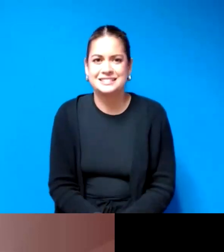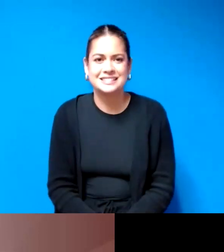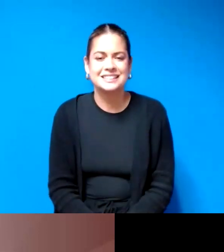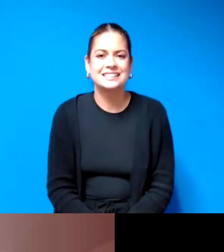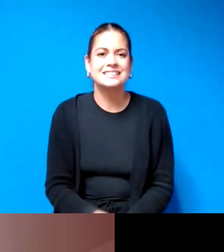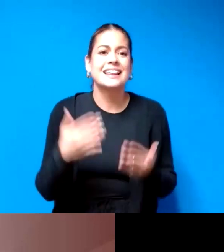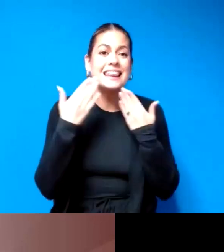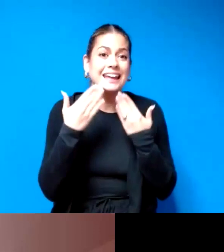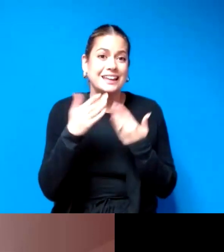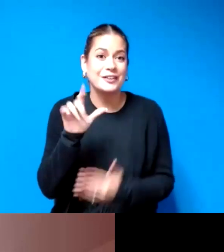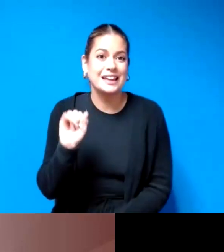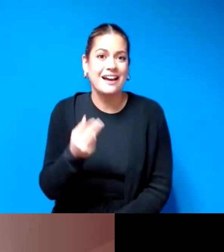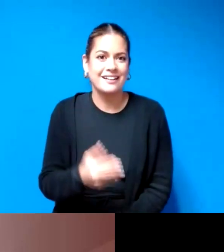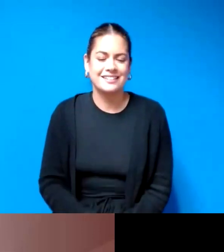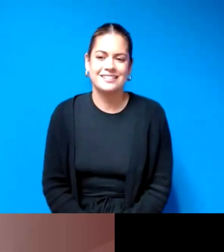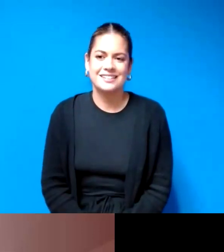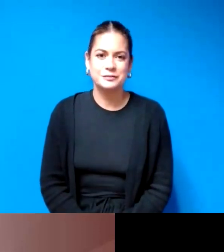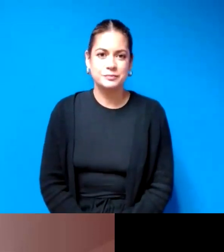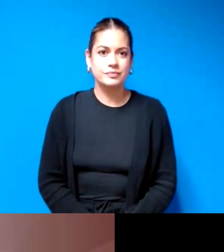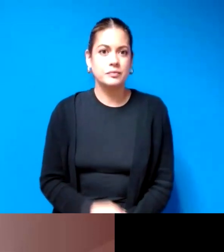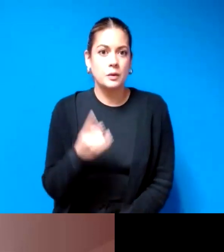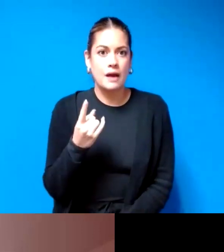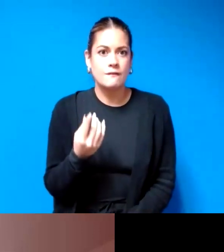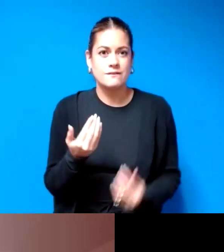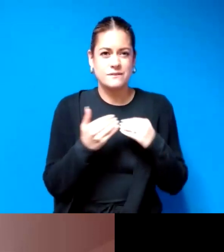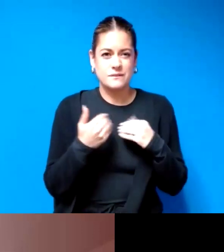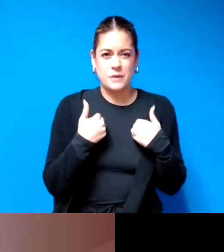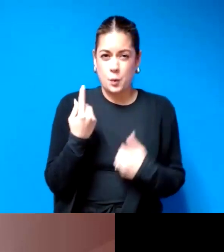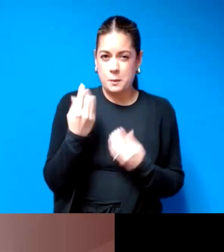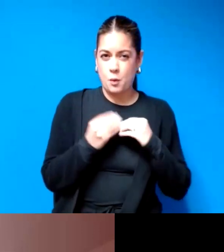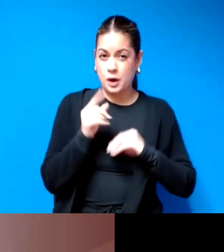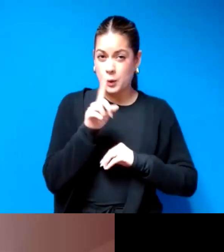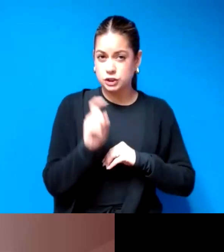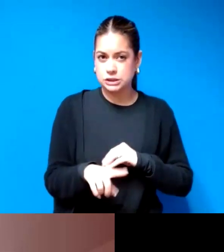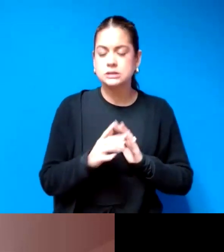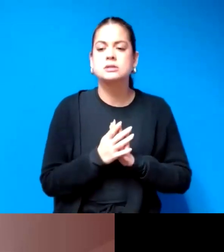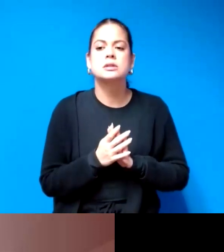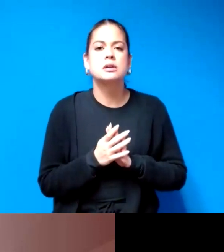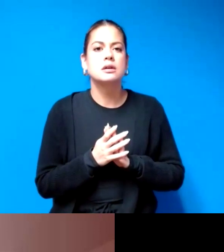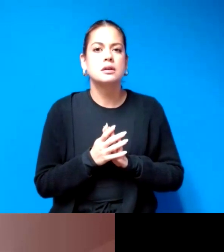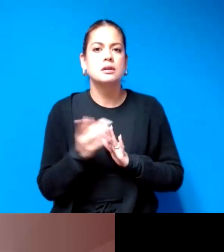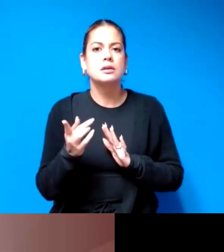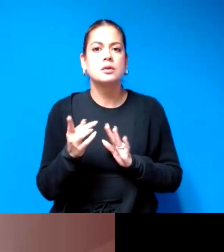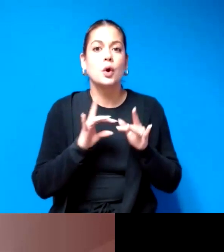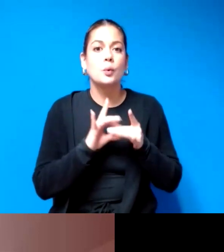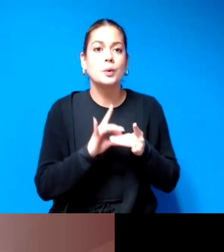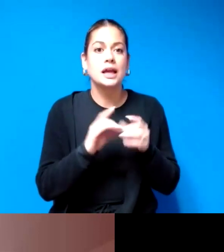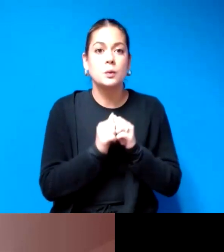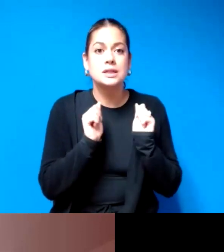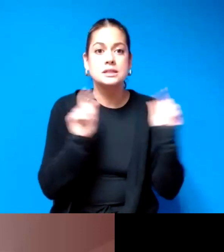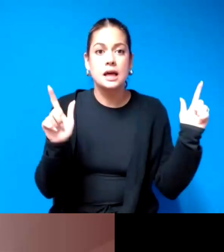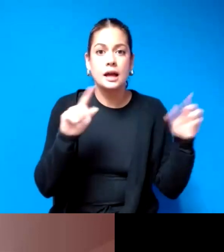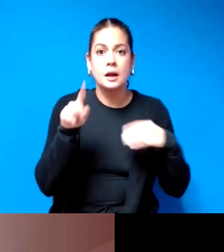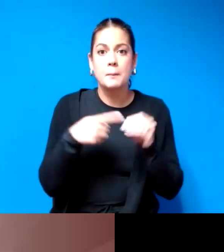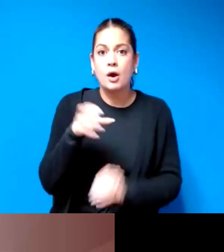thank you thank you leah we had um another question i think we have time for a couple more it noted related to the slide about